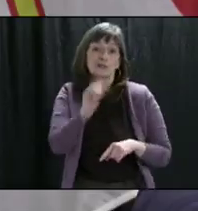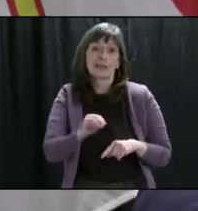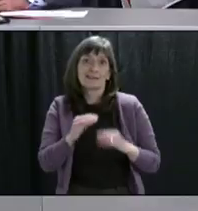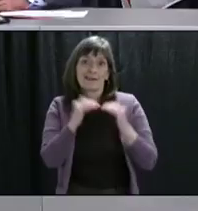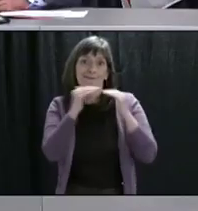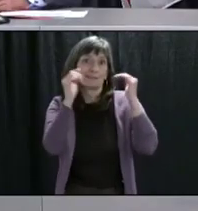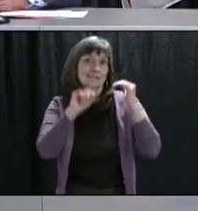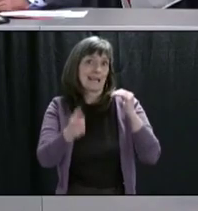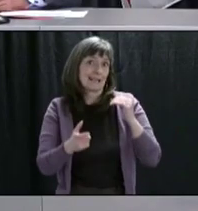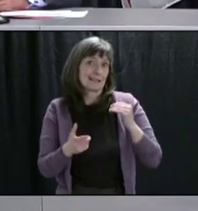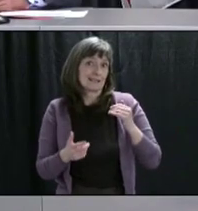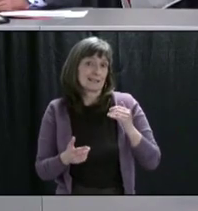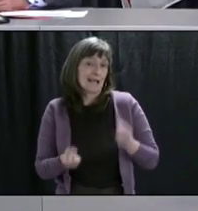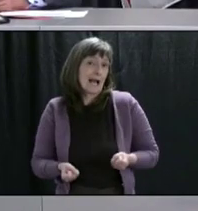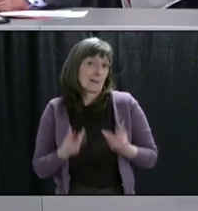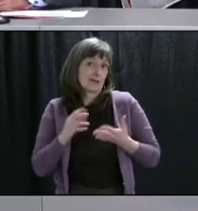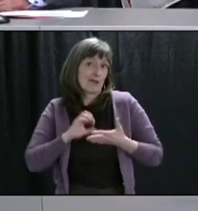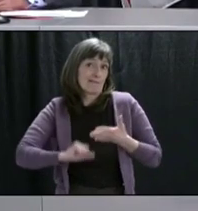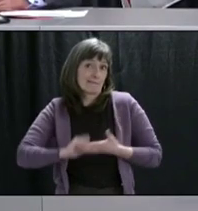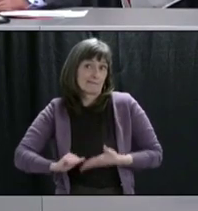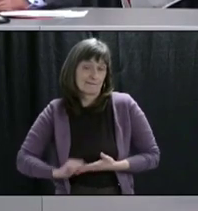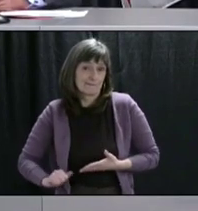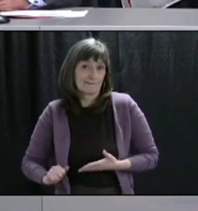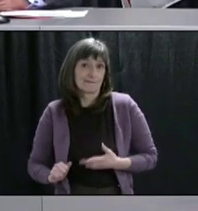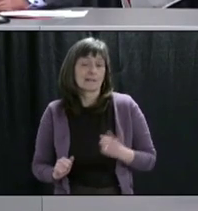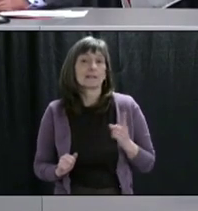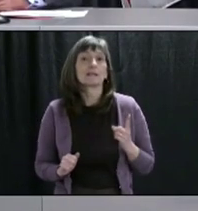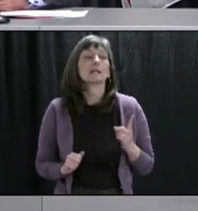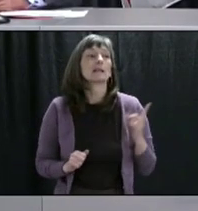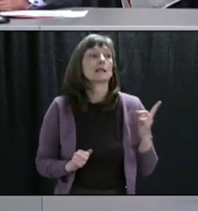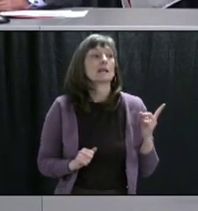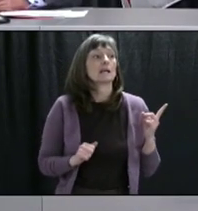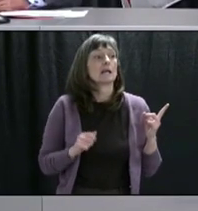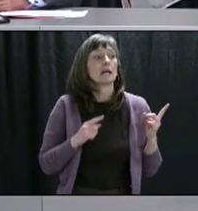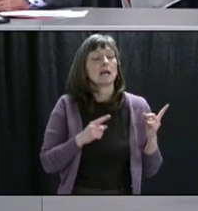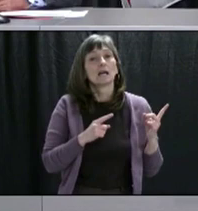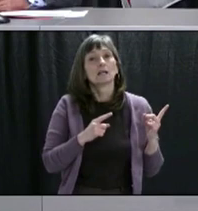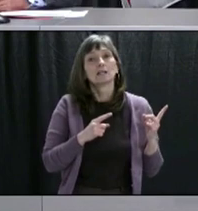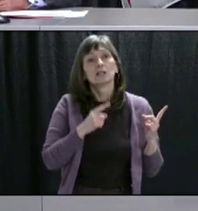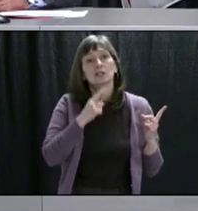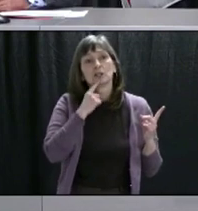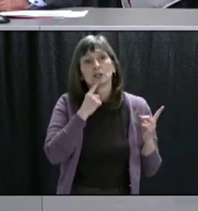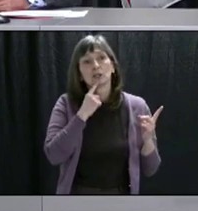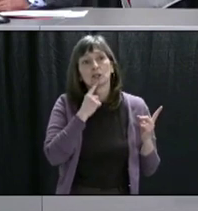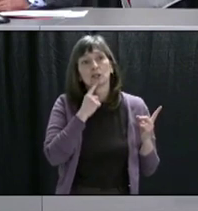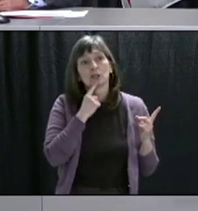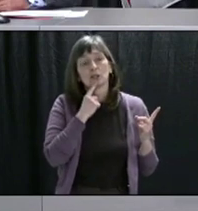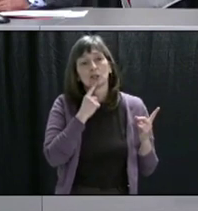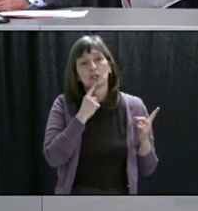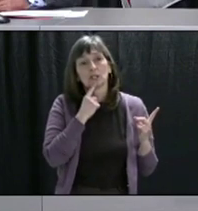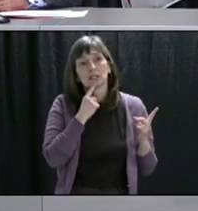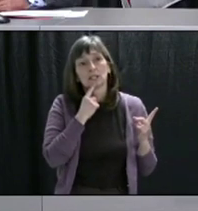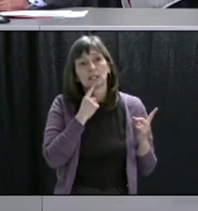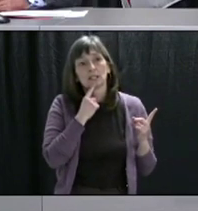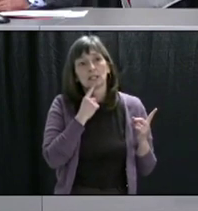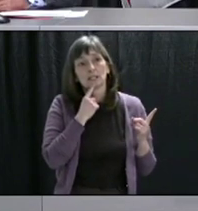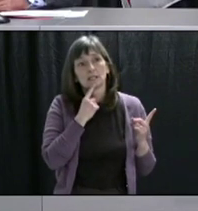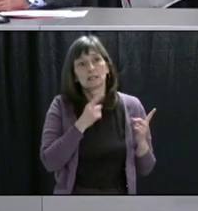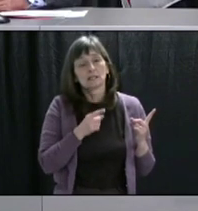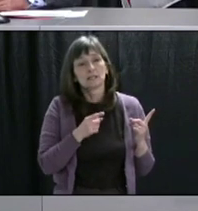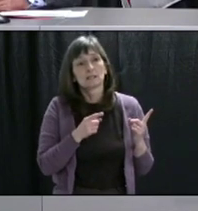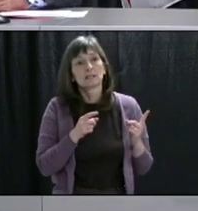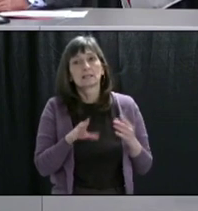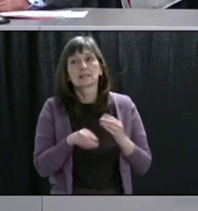And, Dr. Fitzgerald, you mentioned setting that broadened criteria to identify people with mild symptoms in their contacts. How exactly is that going to work?